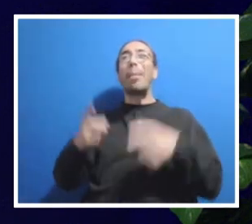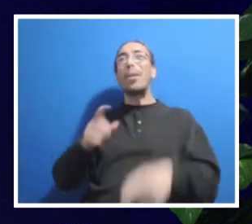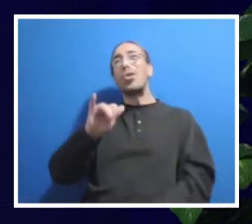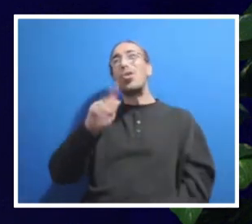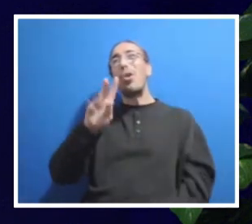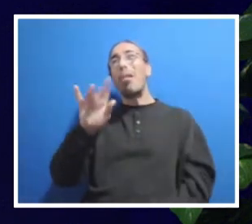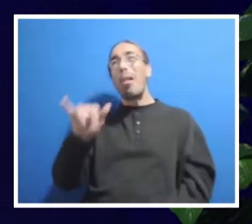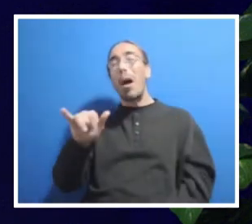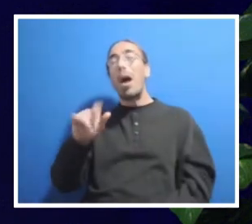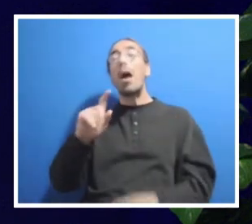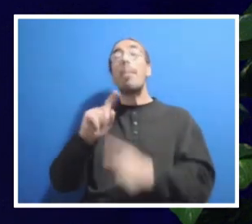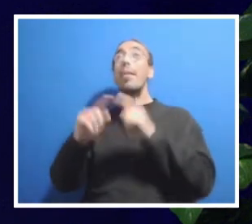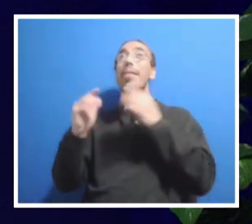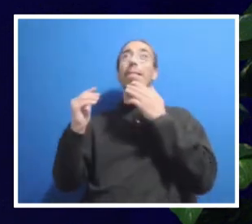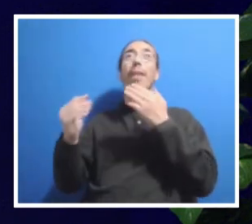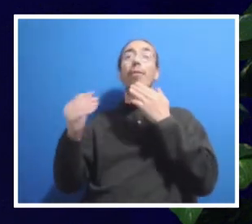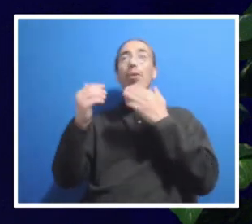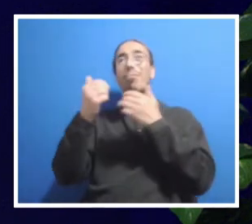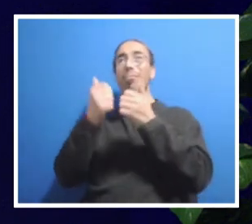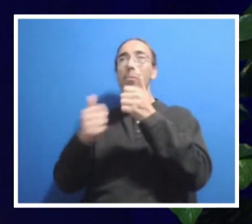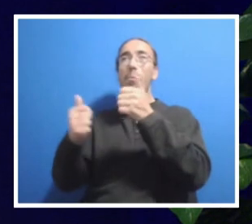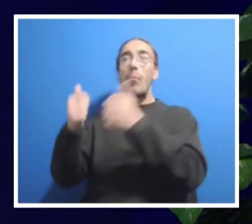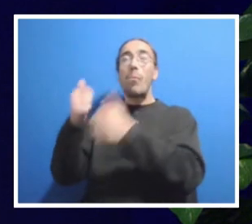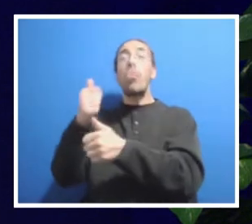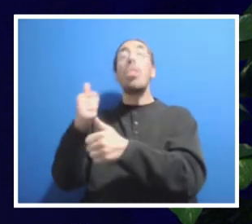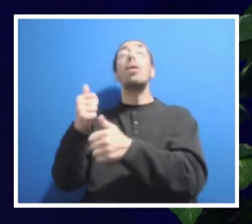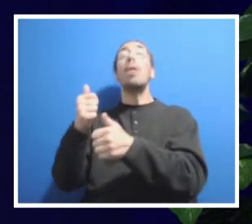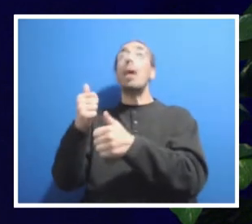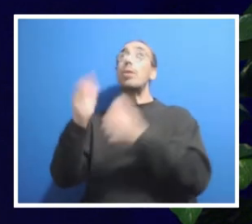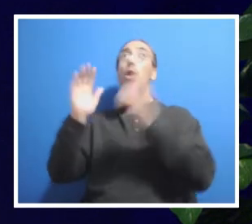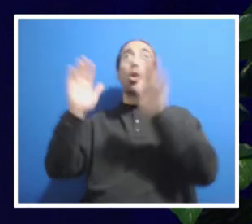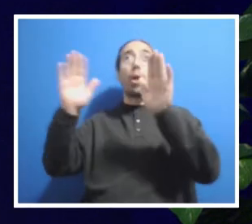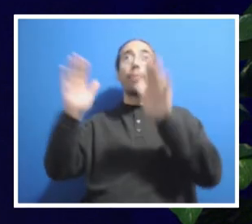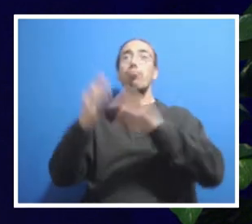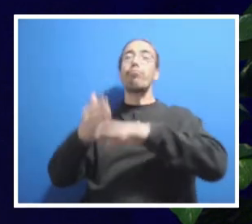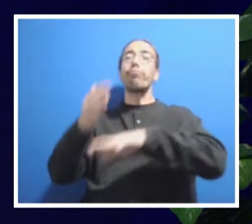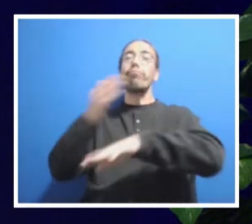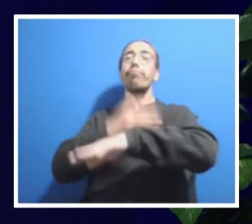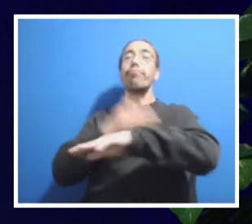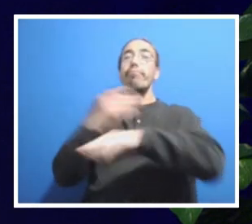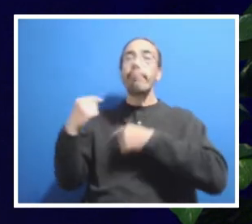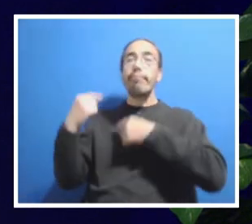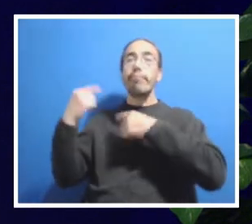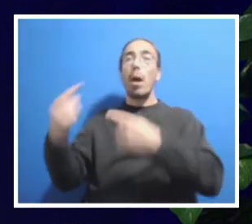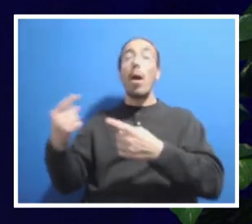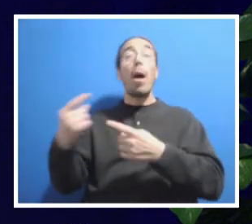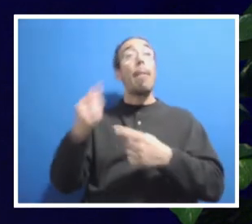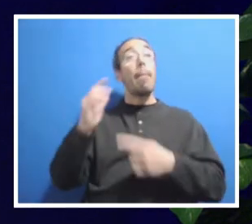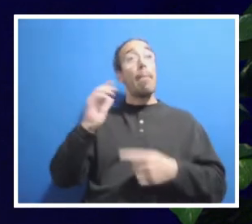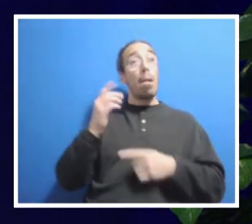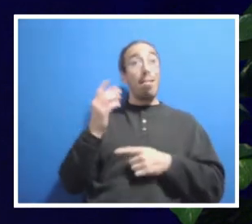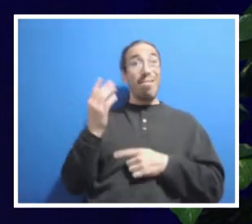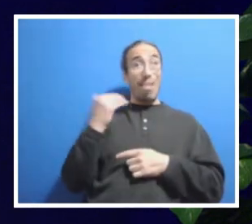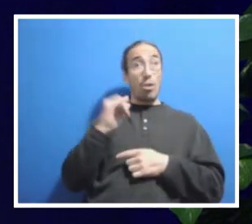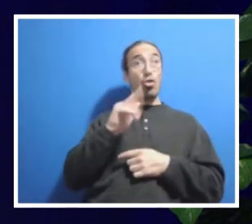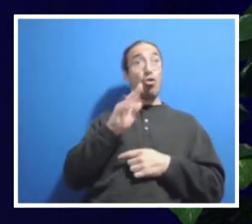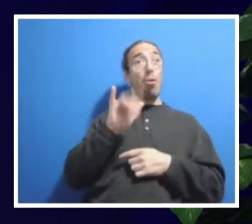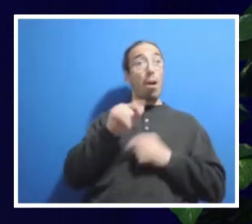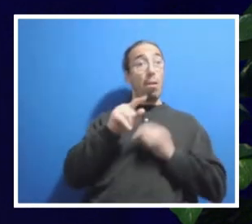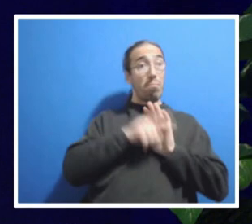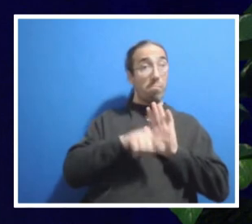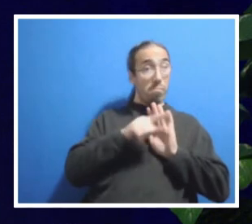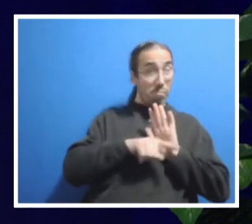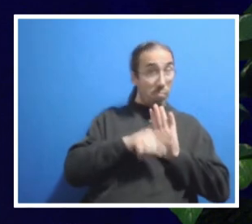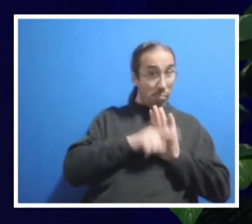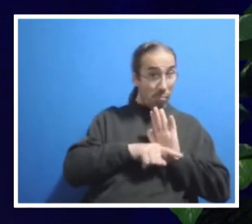executives, we have made tremendous progress on what our budget deficit looked like back in July compared to what it looks like